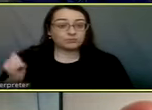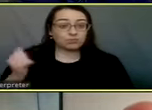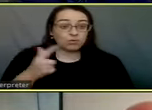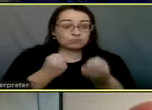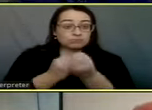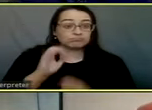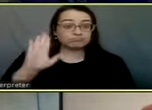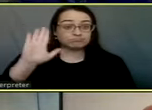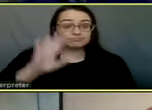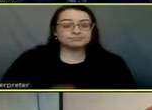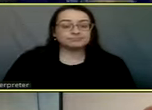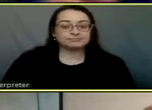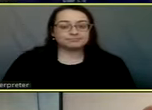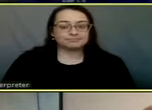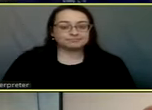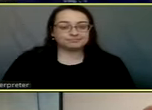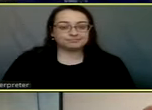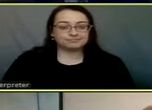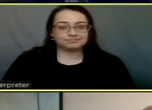in favor, please raise your hand.